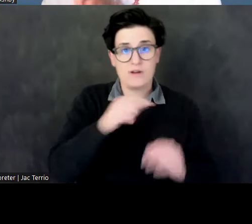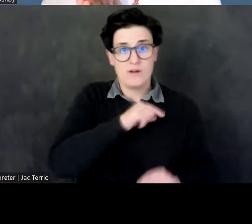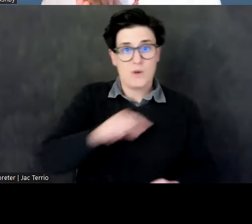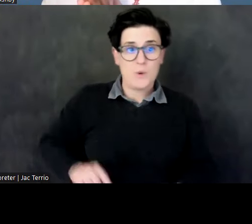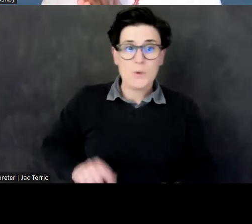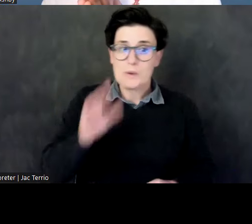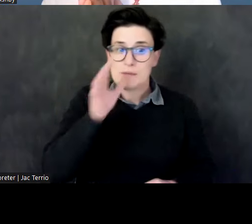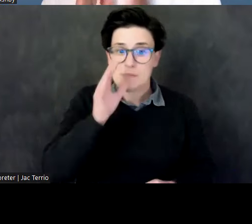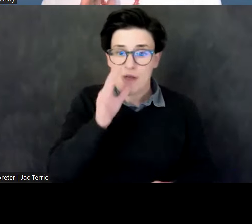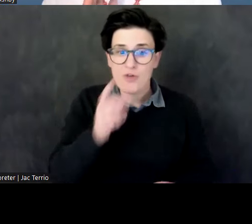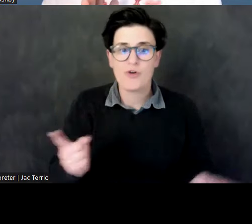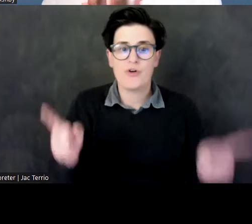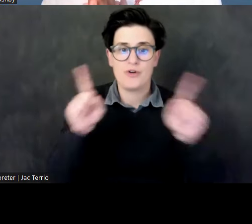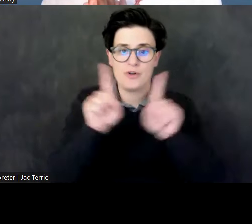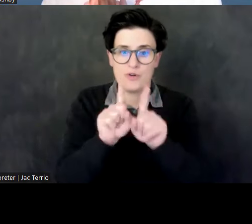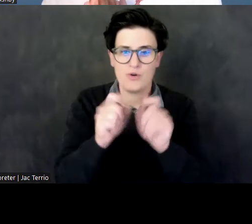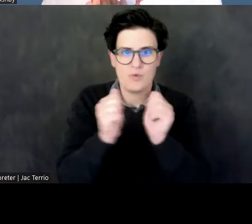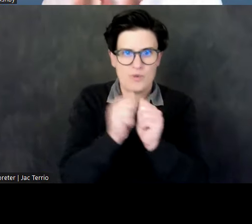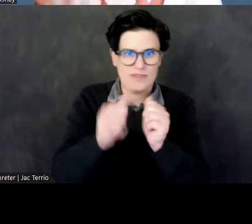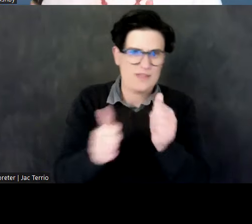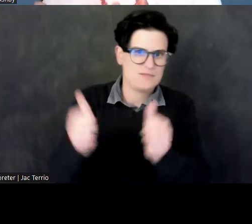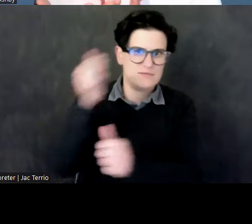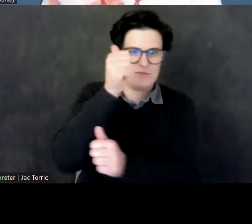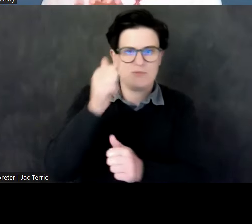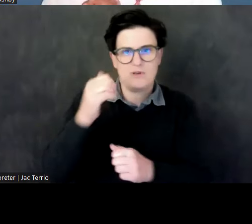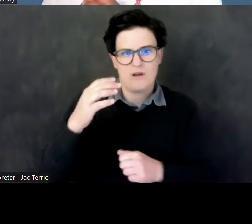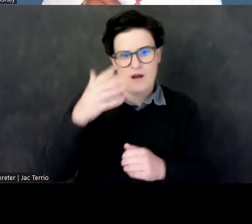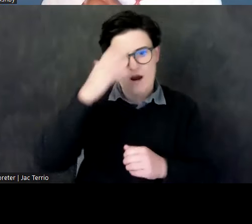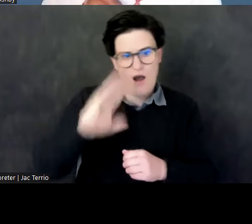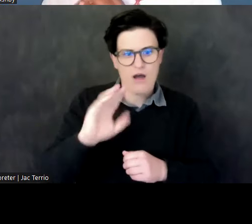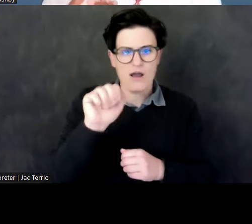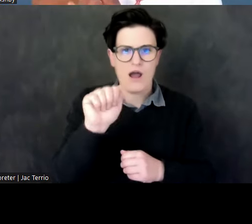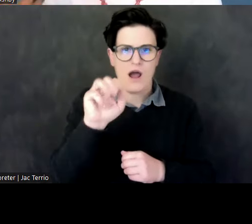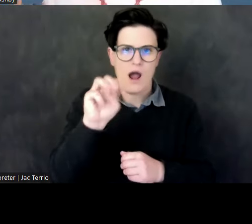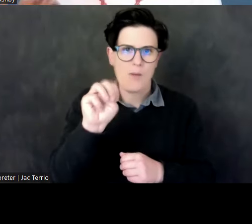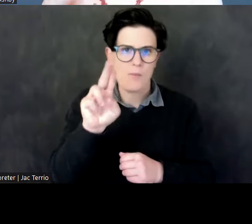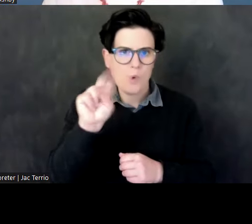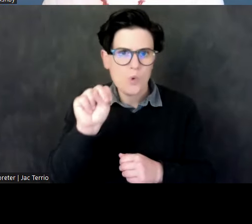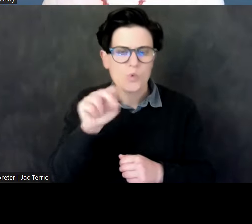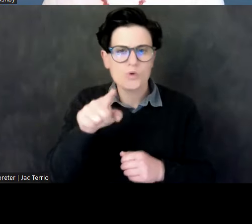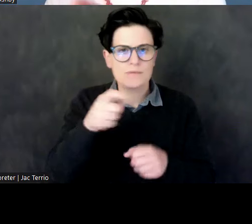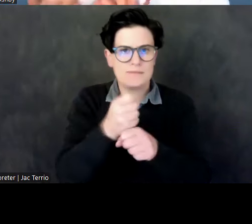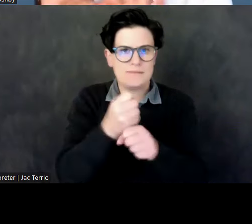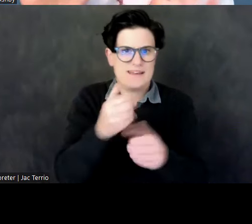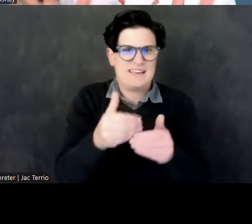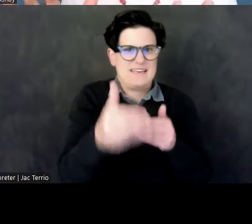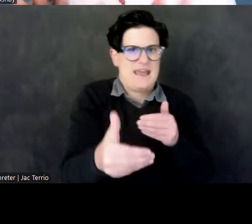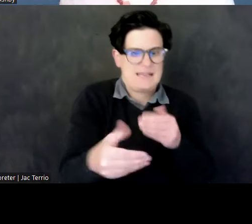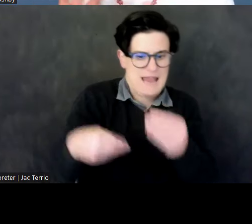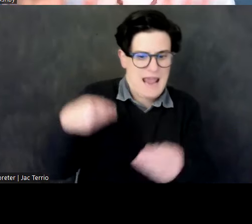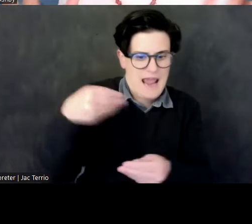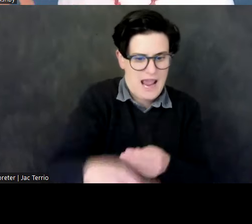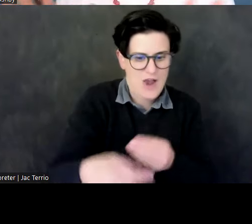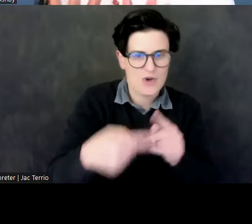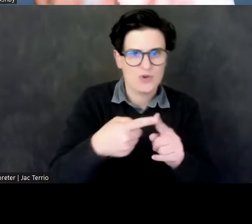with this supreme god Amun to create the next heir to the throne. So that is